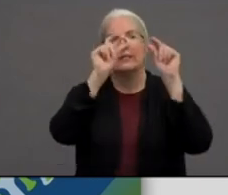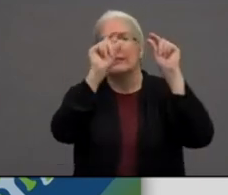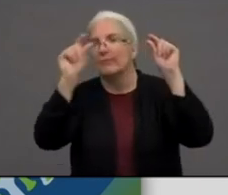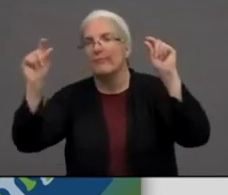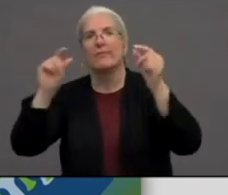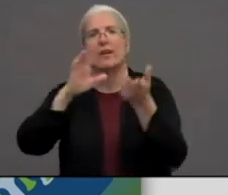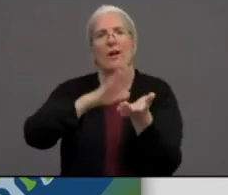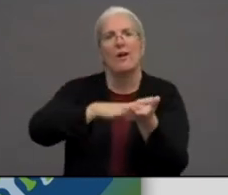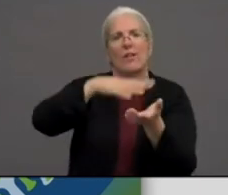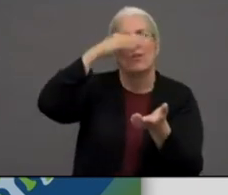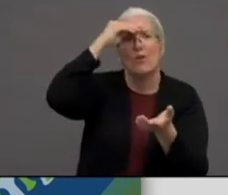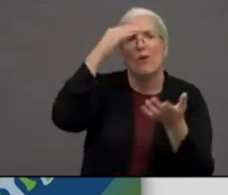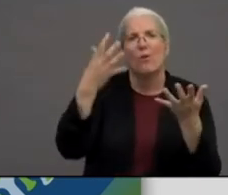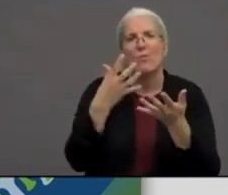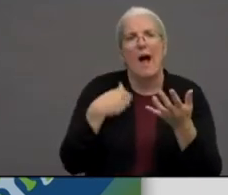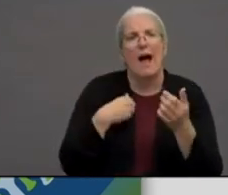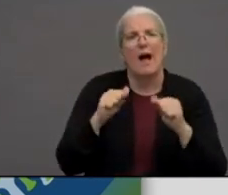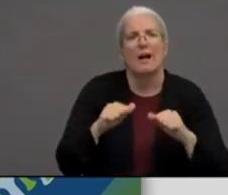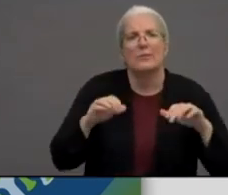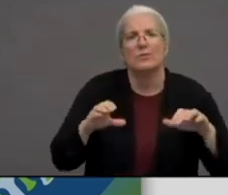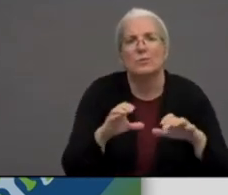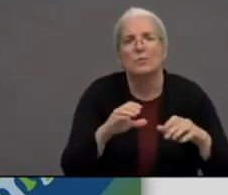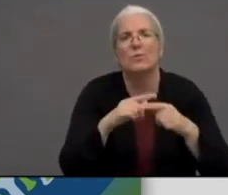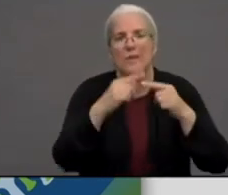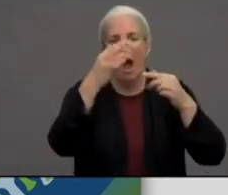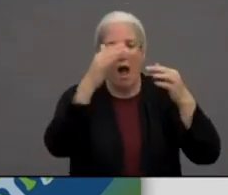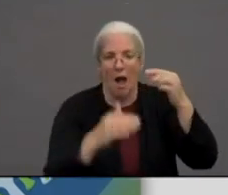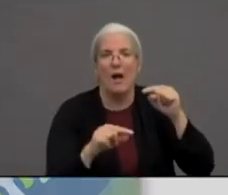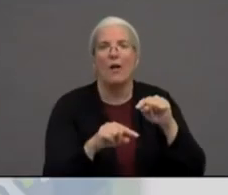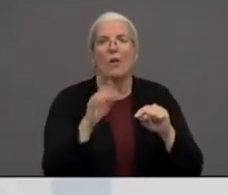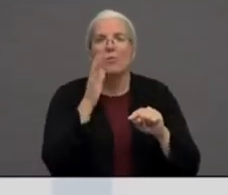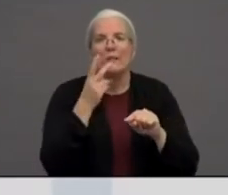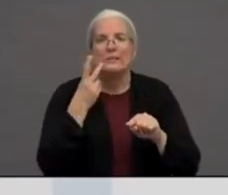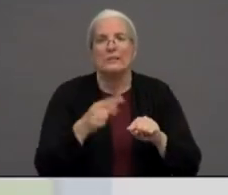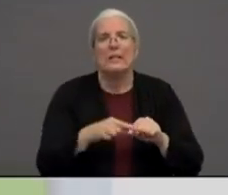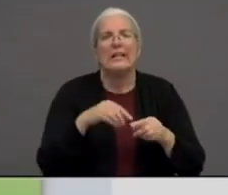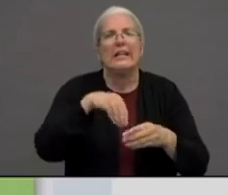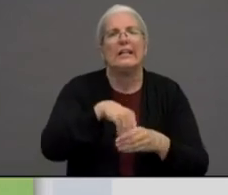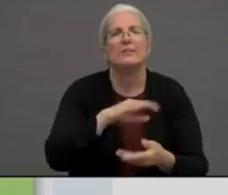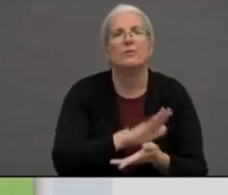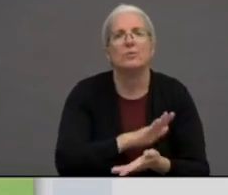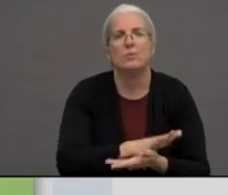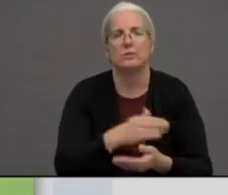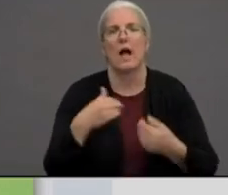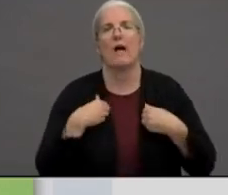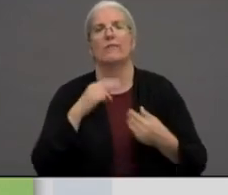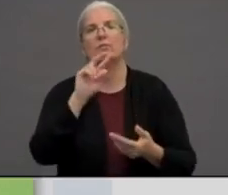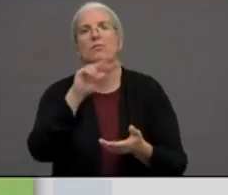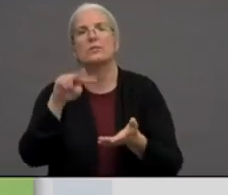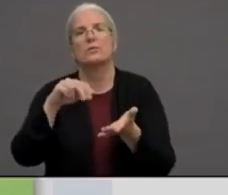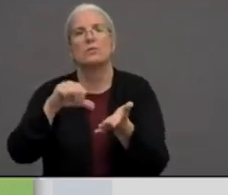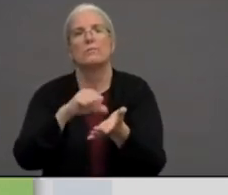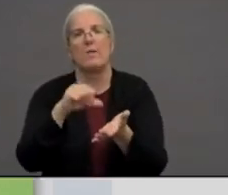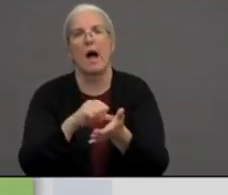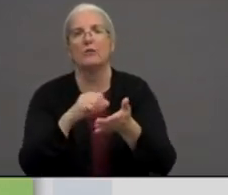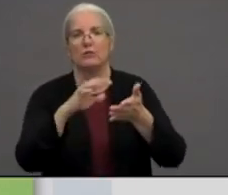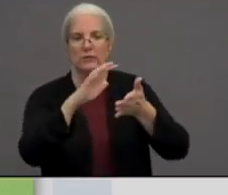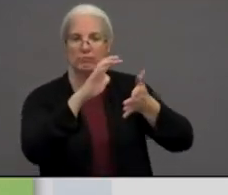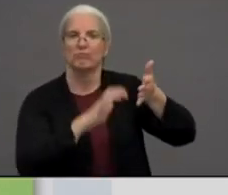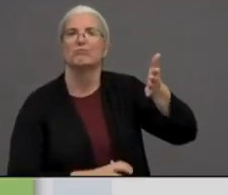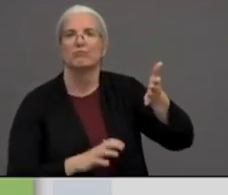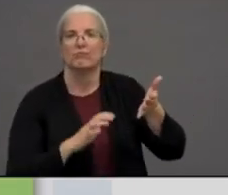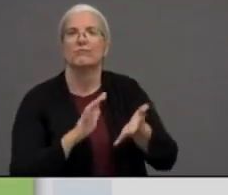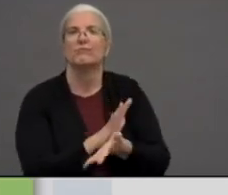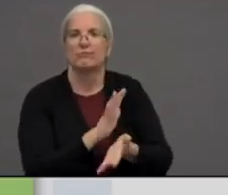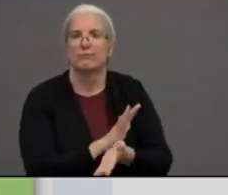coronavirus in schools. There you will find a 22-page document on reopening of Santa Clara County